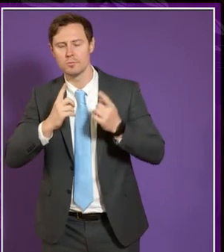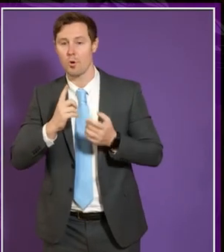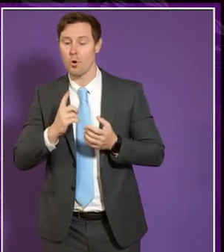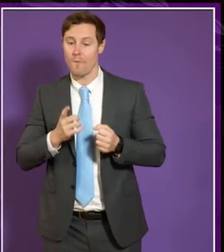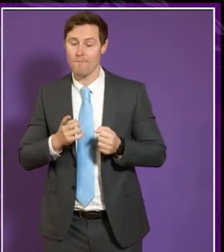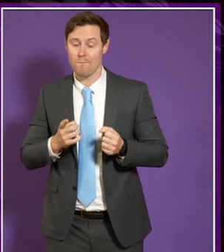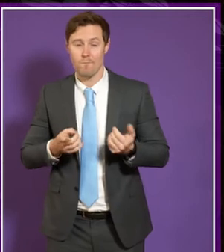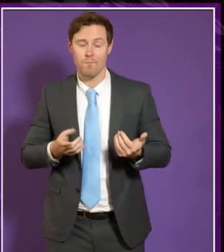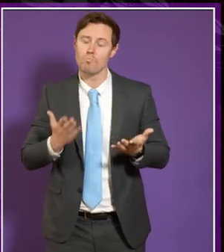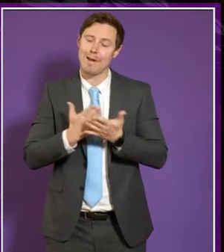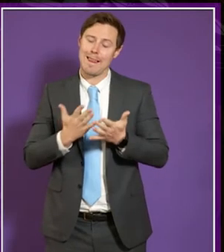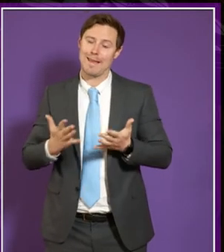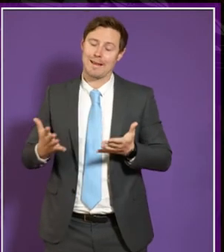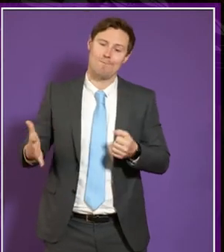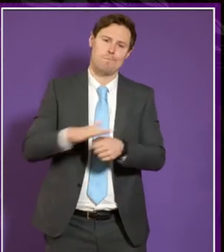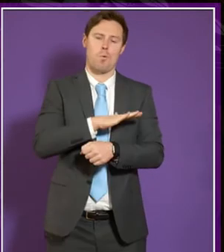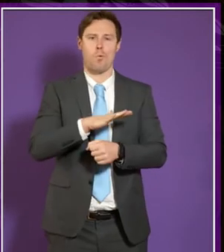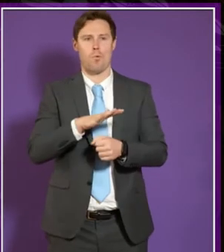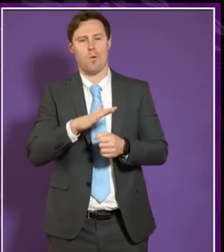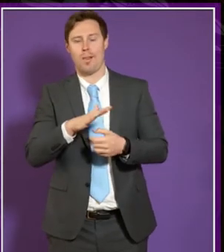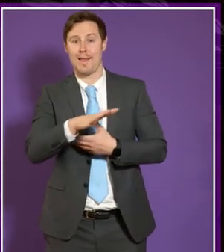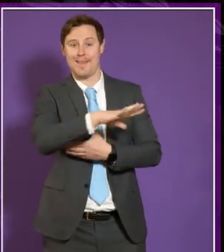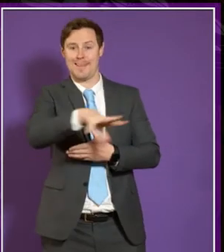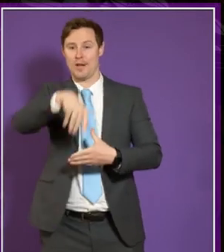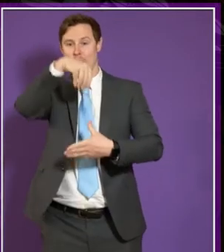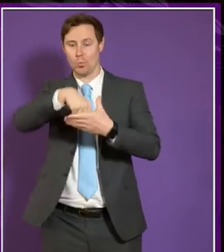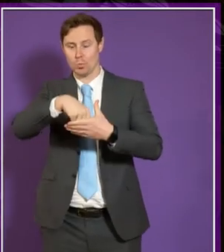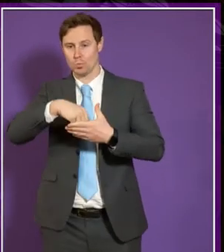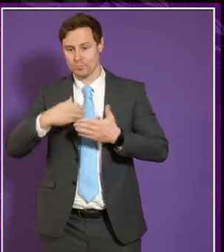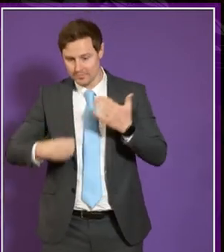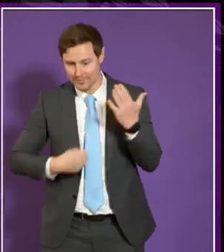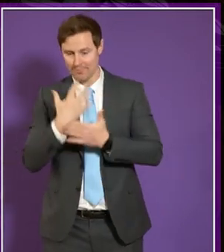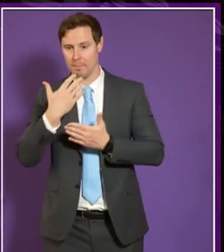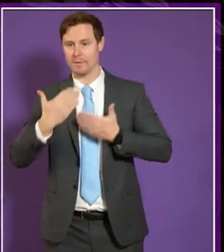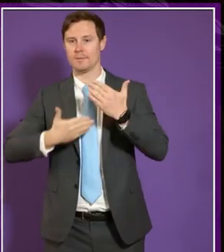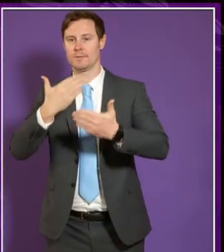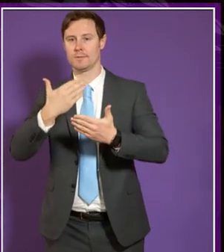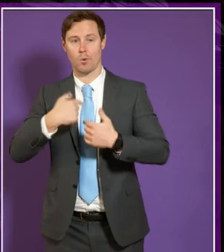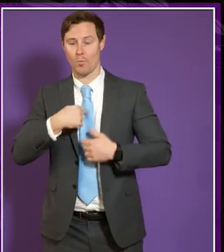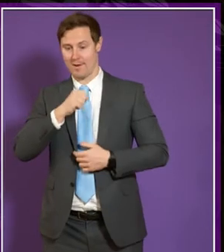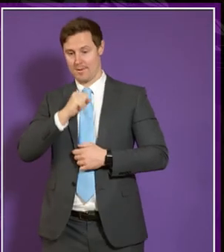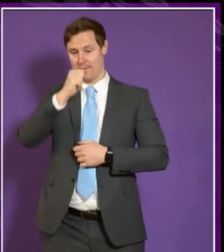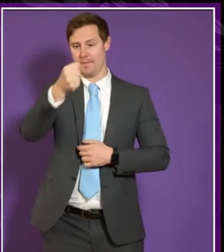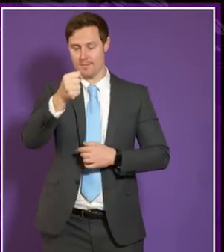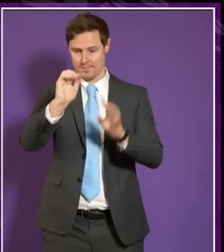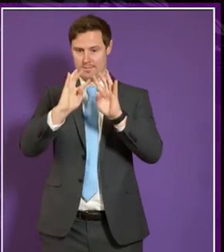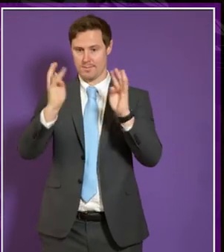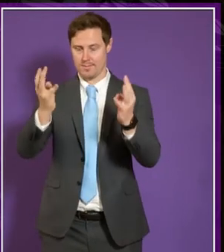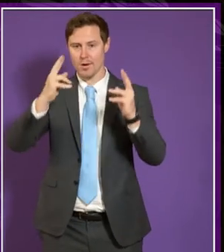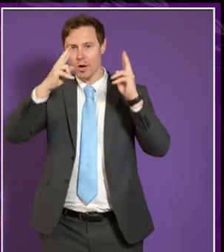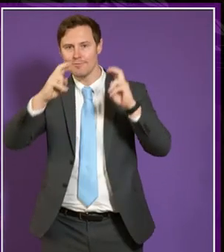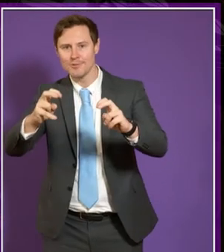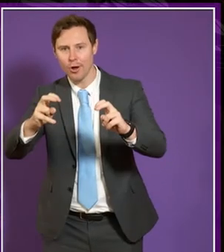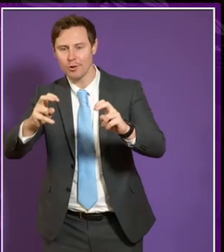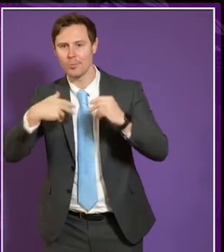inclusion in terms of um the developments and being at the table in terms of um kind of research